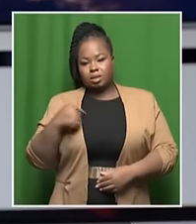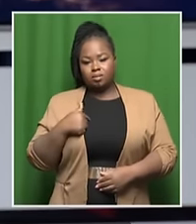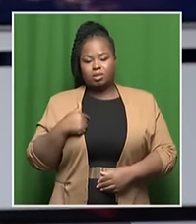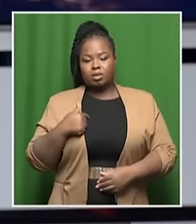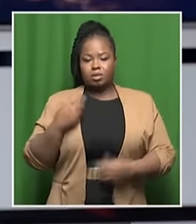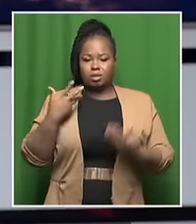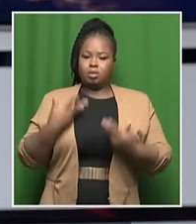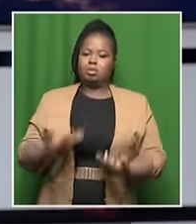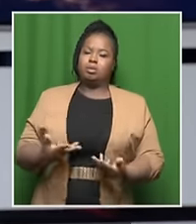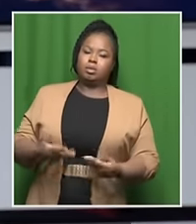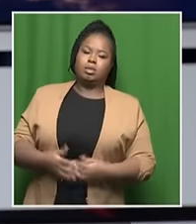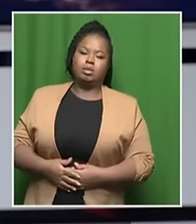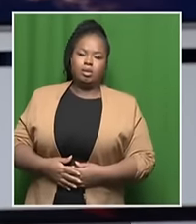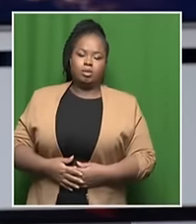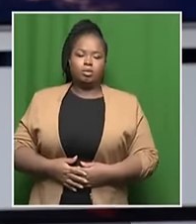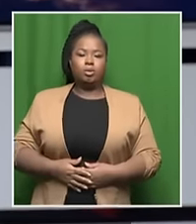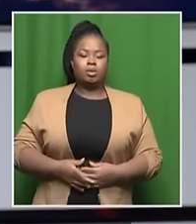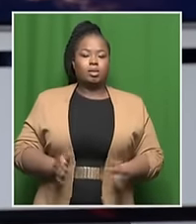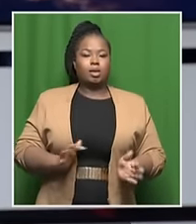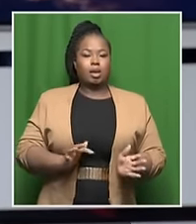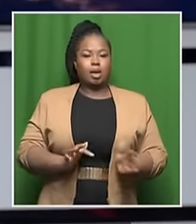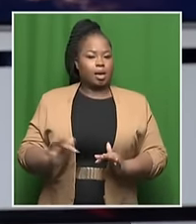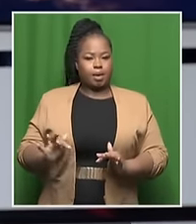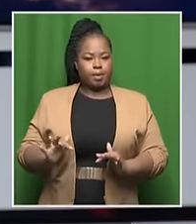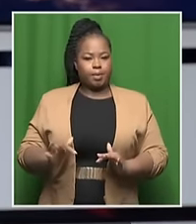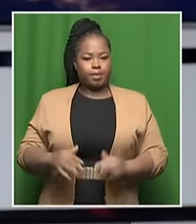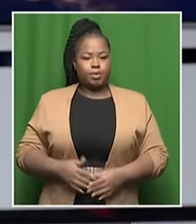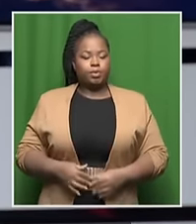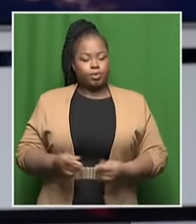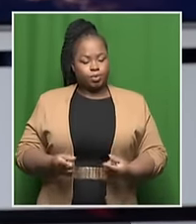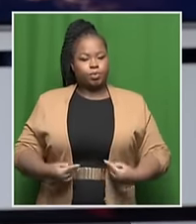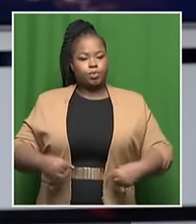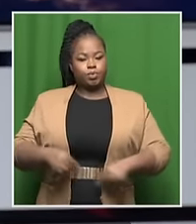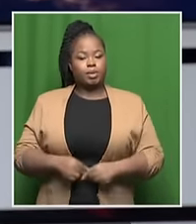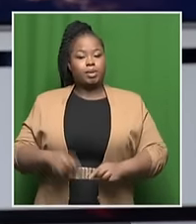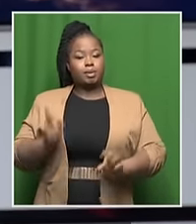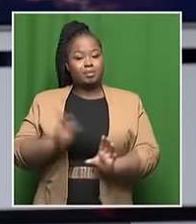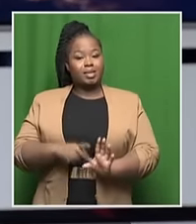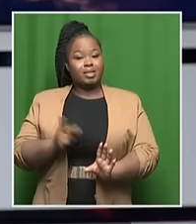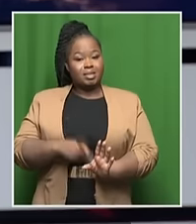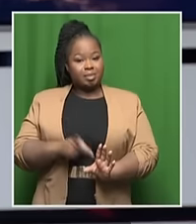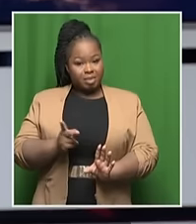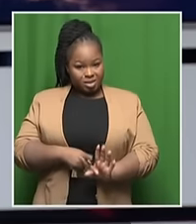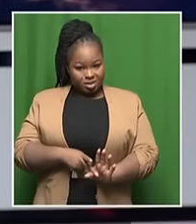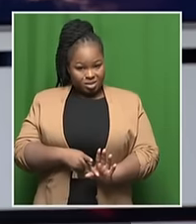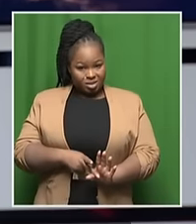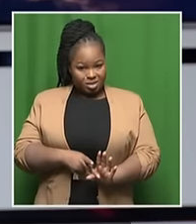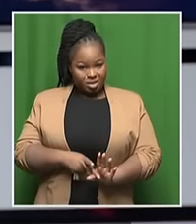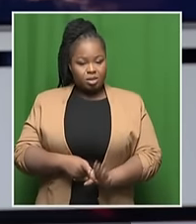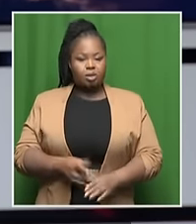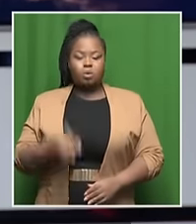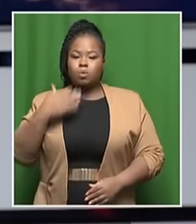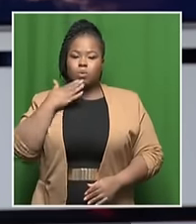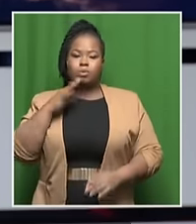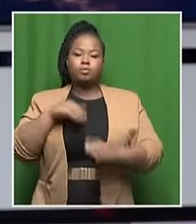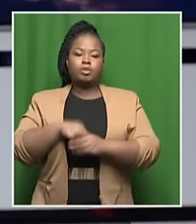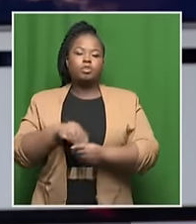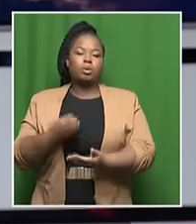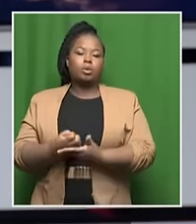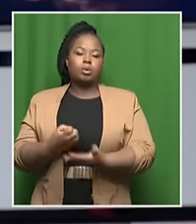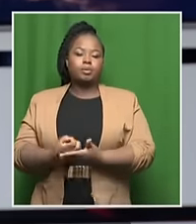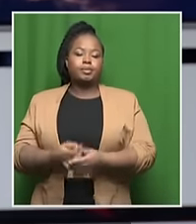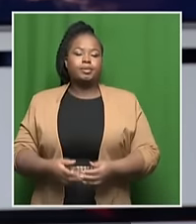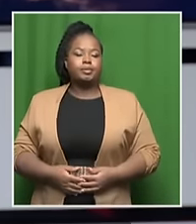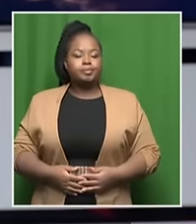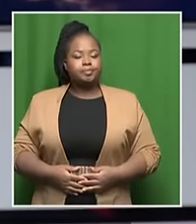was to say, how do we manifestly and meaningfully participate in the guts of the economy? And if you look at the developmental